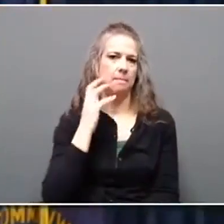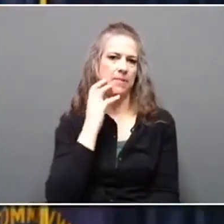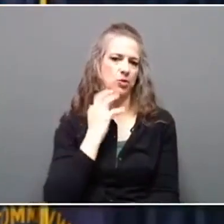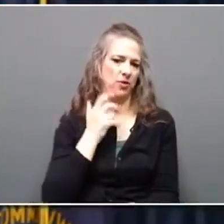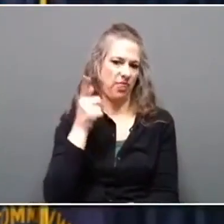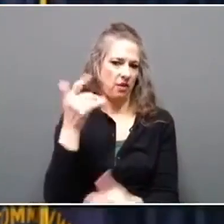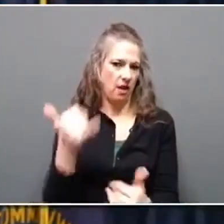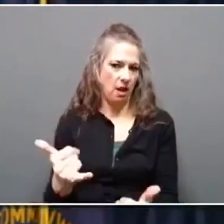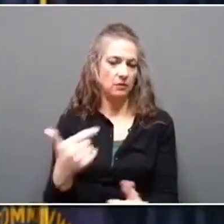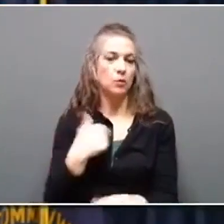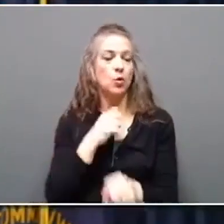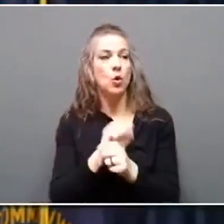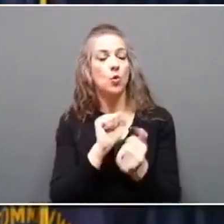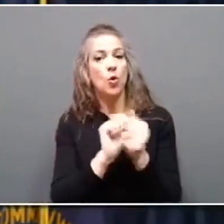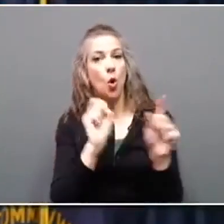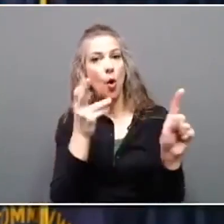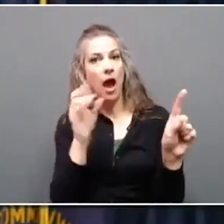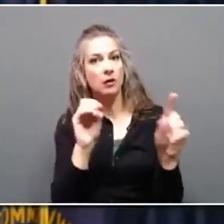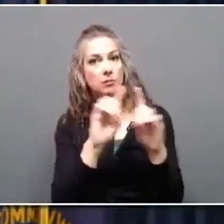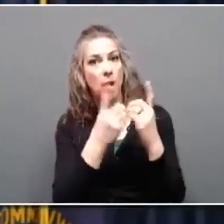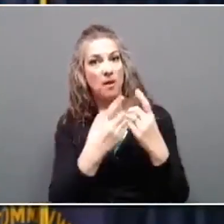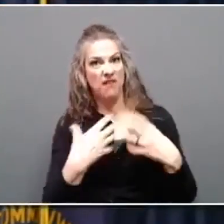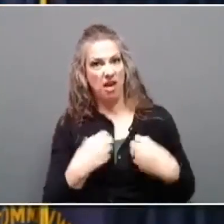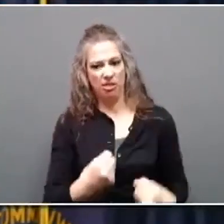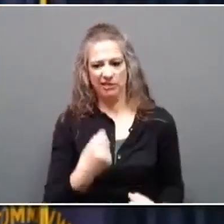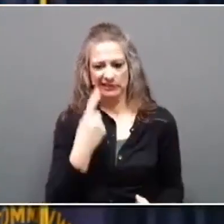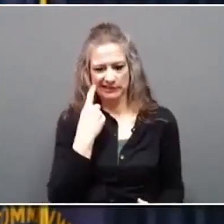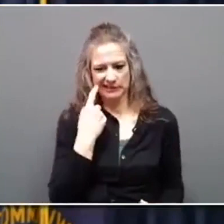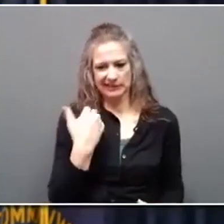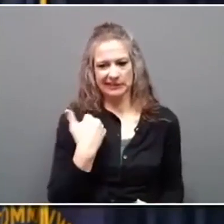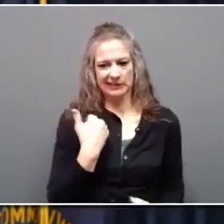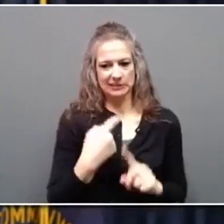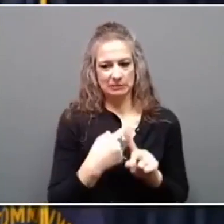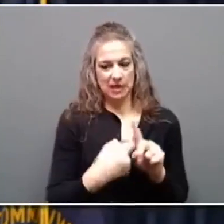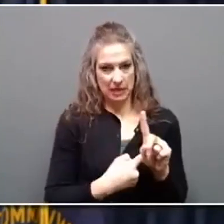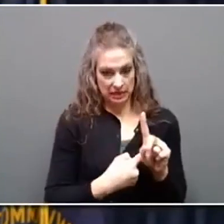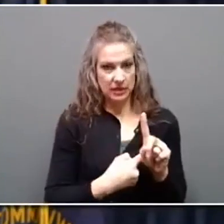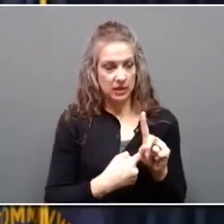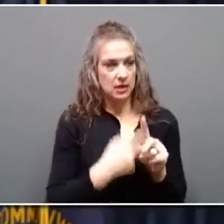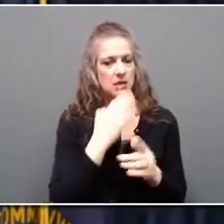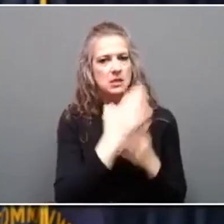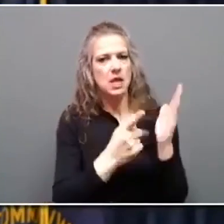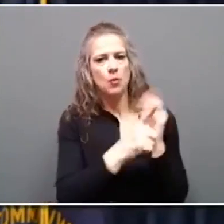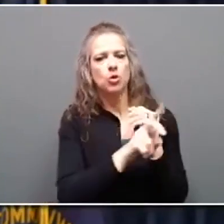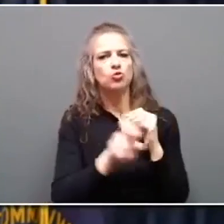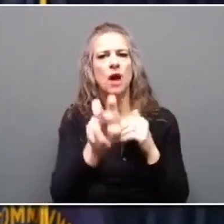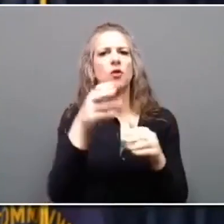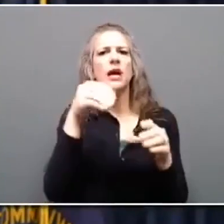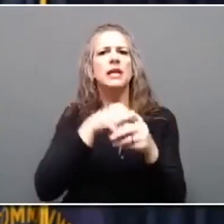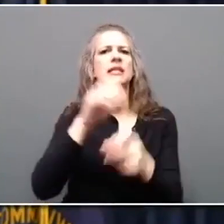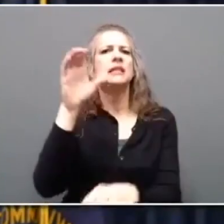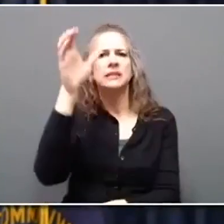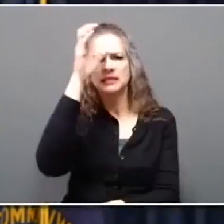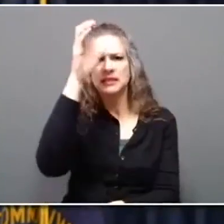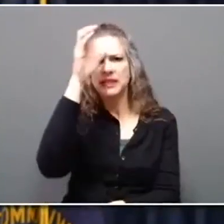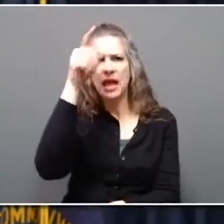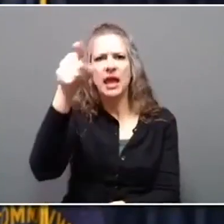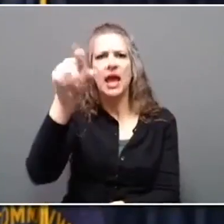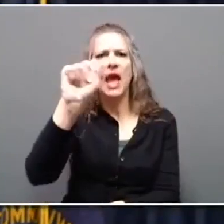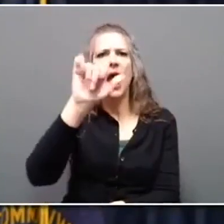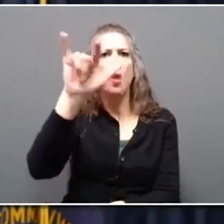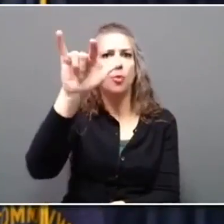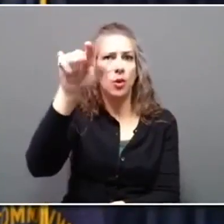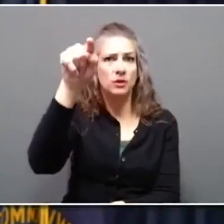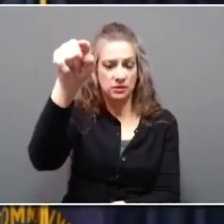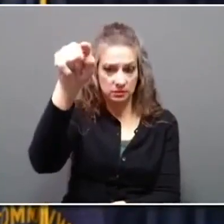of Health just this past month because someone traveled through Cincinnati Airport. Last year, we had a large public